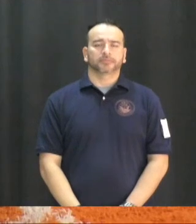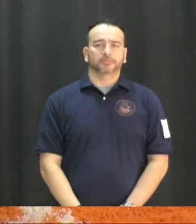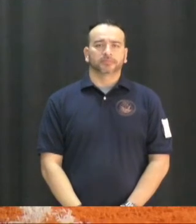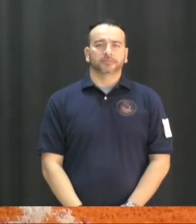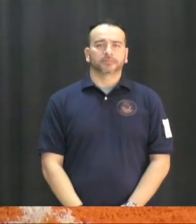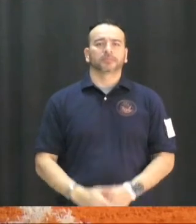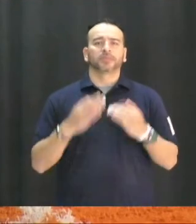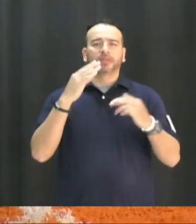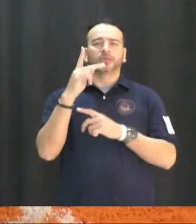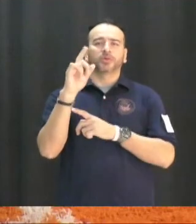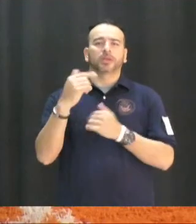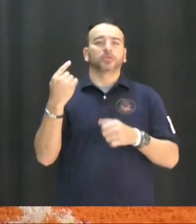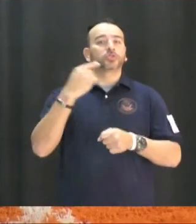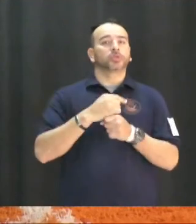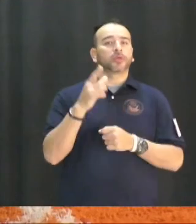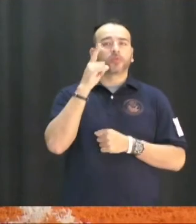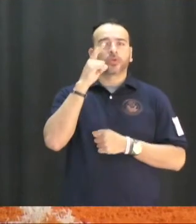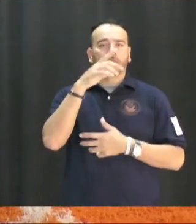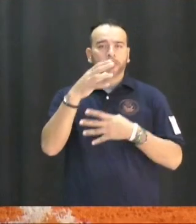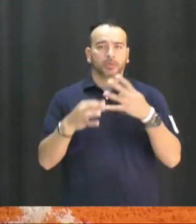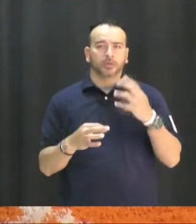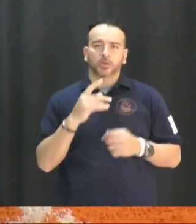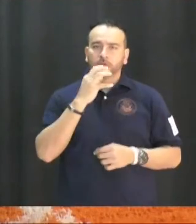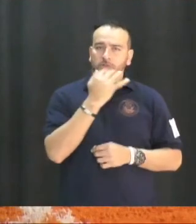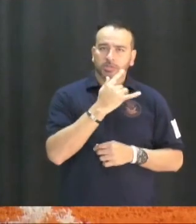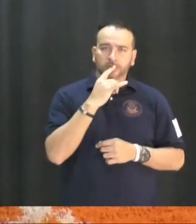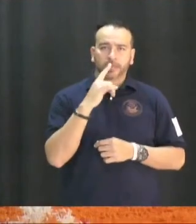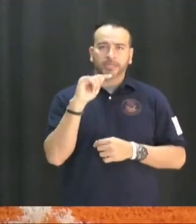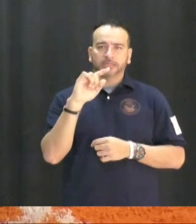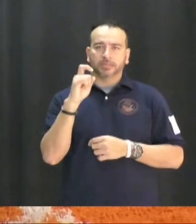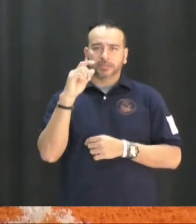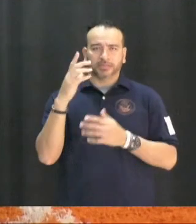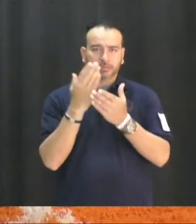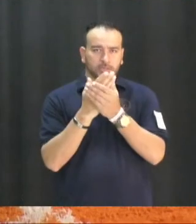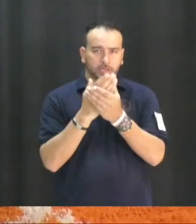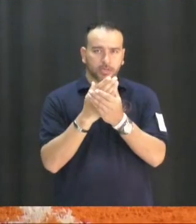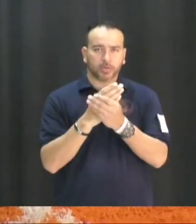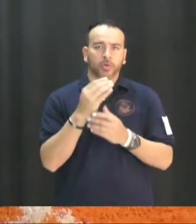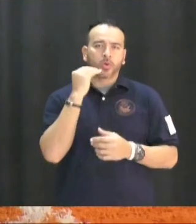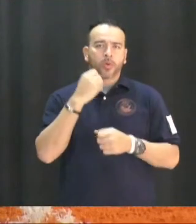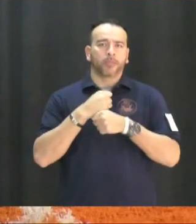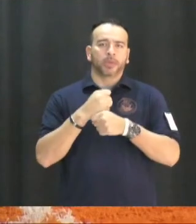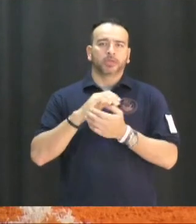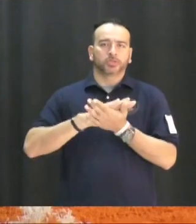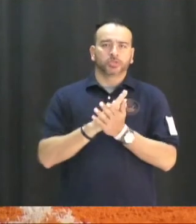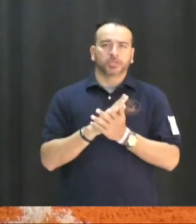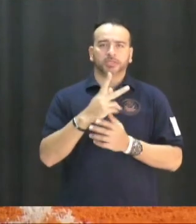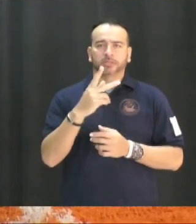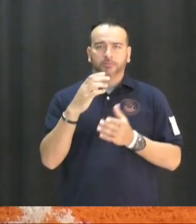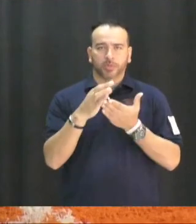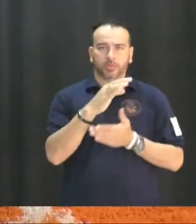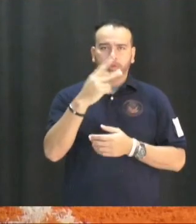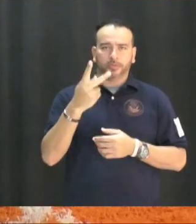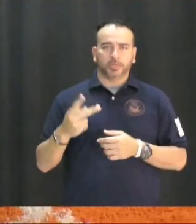Thank you Kylie. Today for lunch you may choose from spicy Tex-Mex walking tacos or homemade cheese pizza or pepperoni pizza.